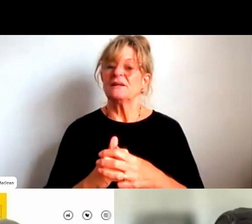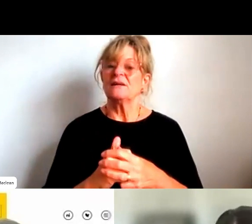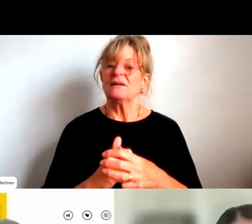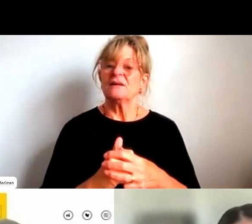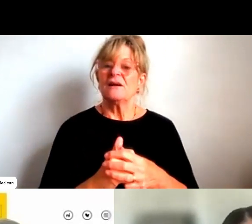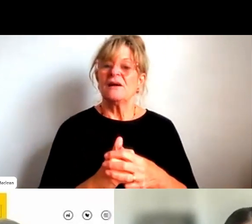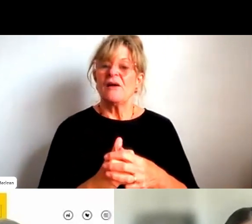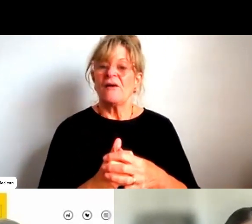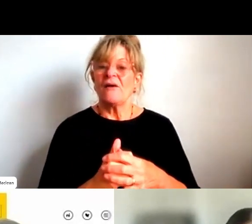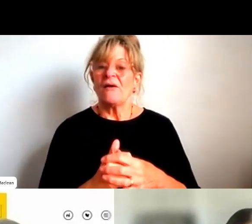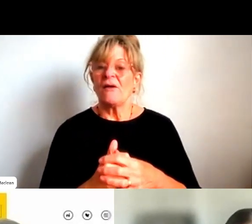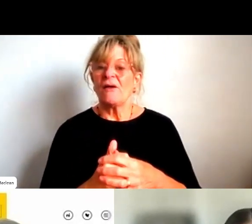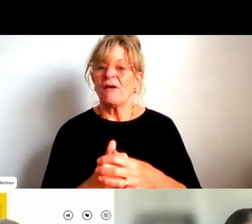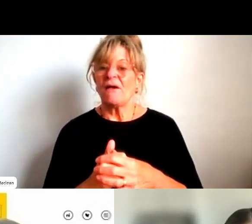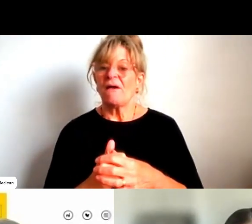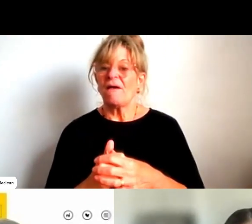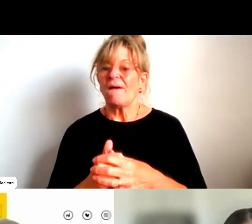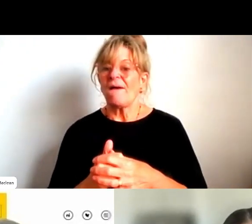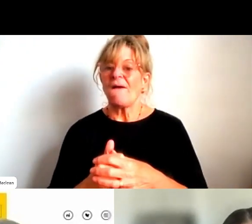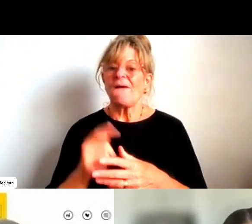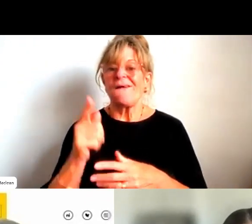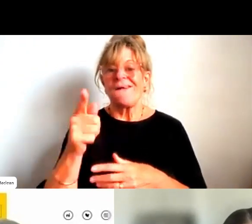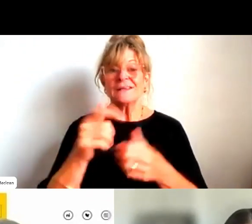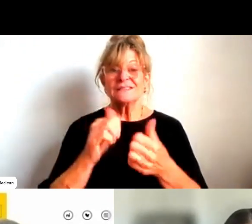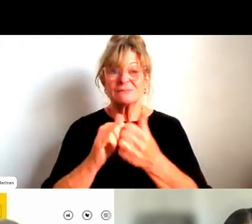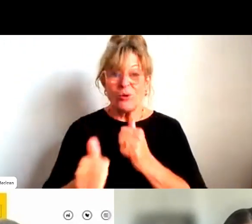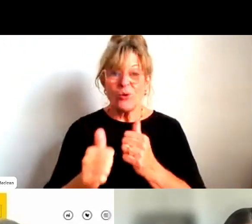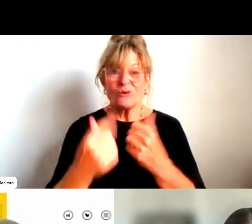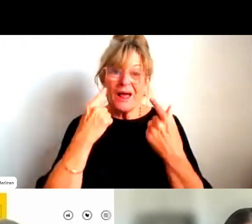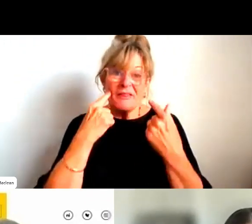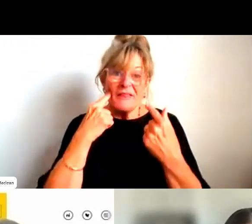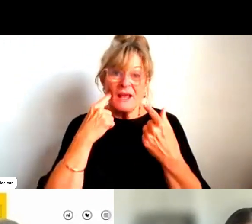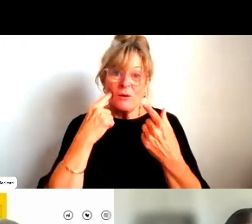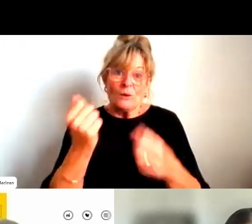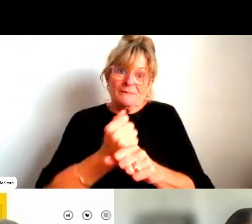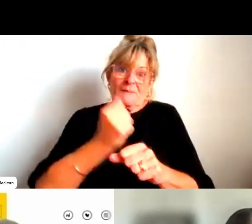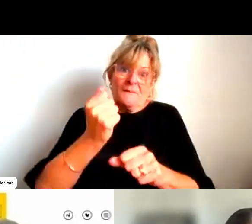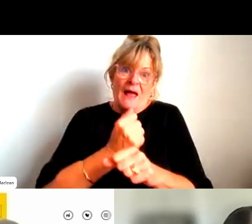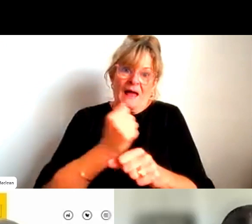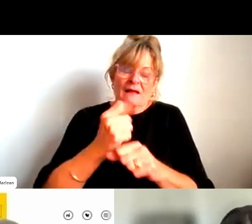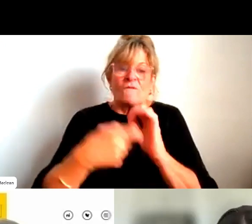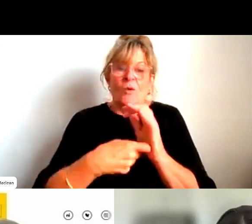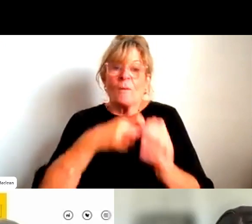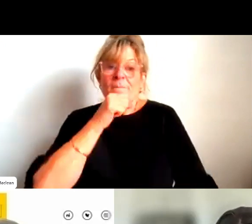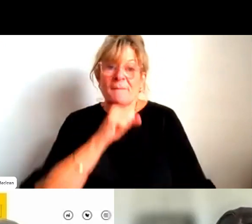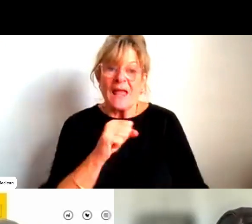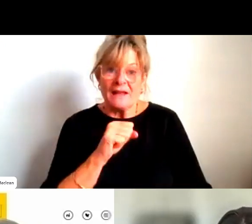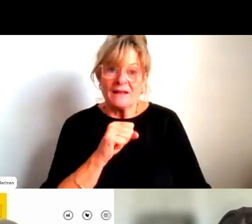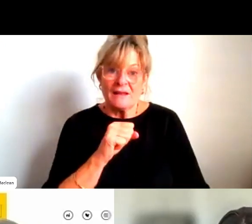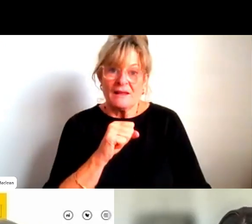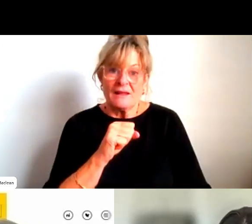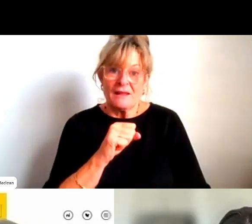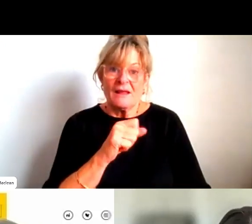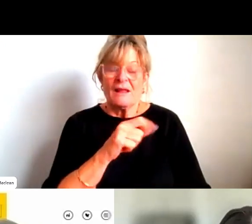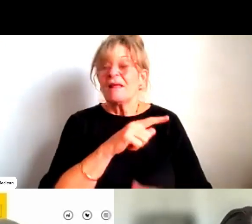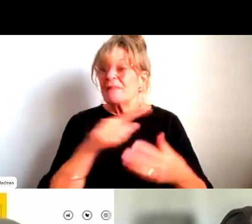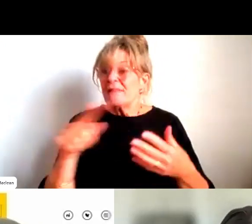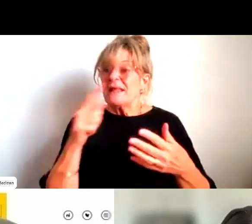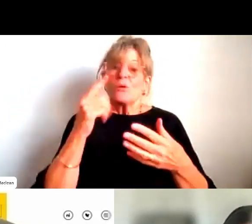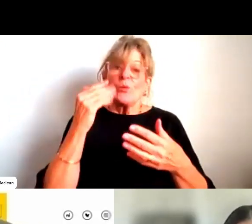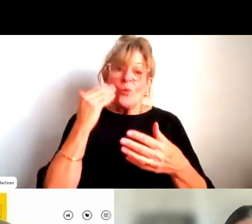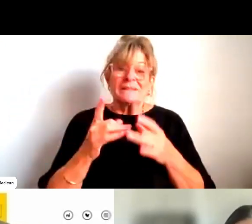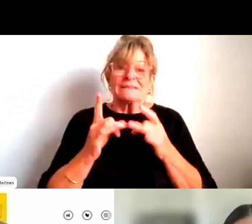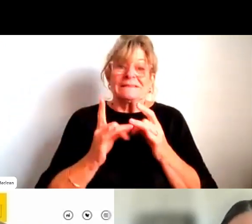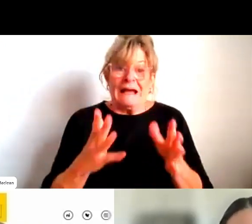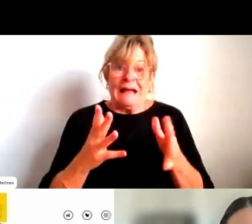sport was inherently, I think designed for men and continues to be so. And then people complain that women are not good at the sport or don't play at the